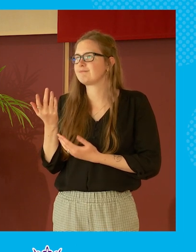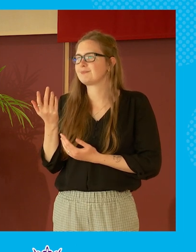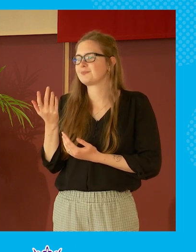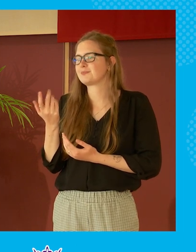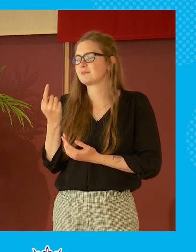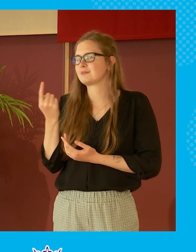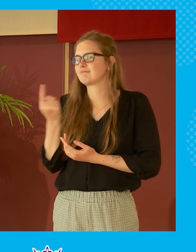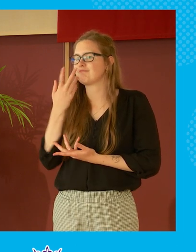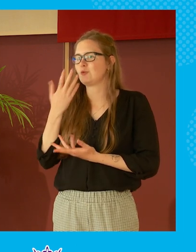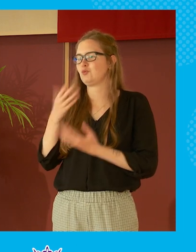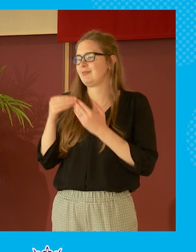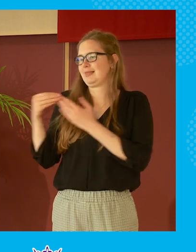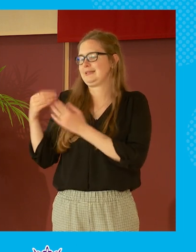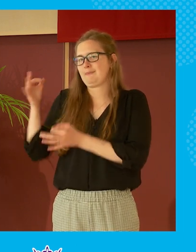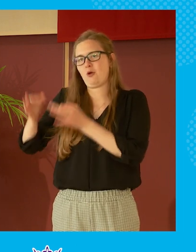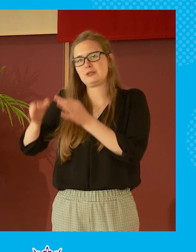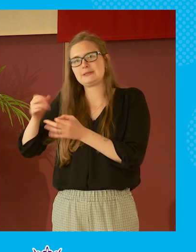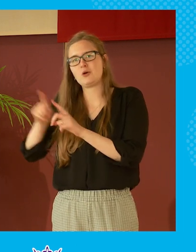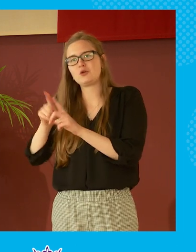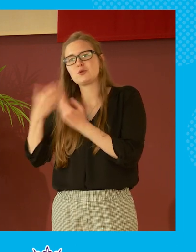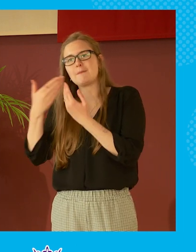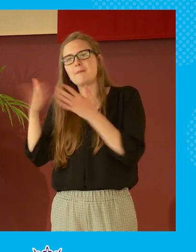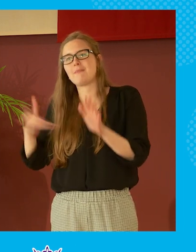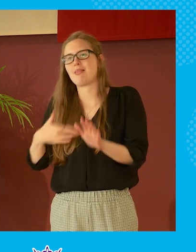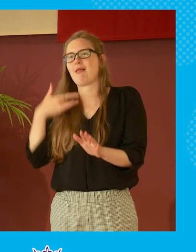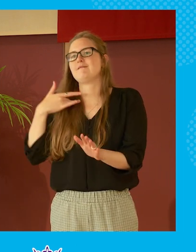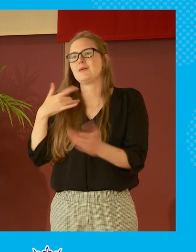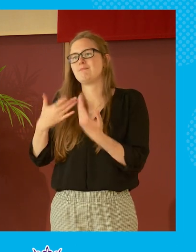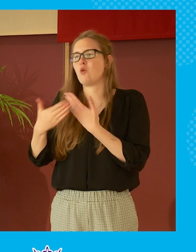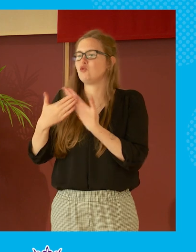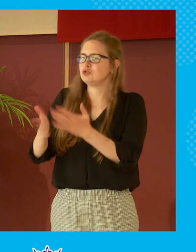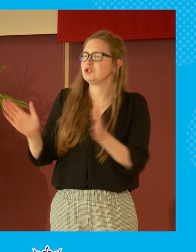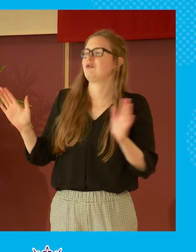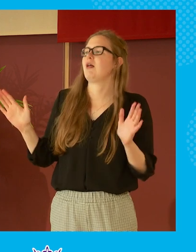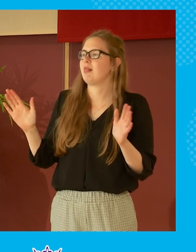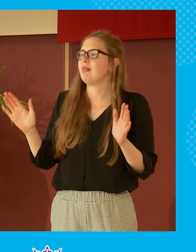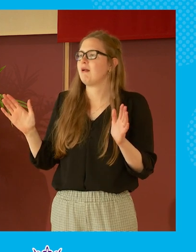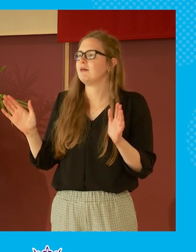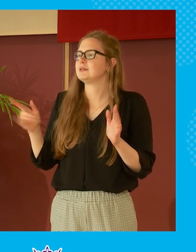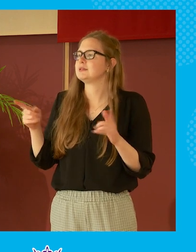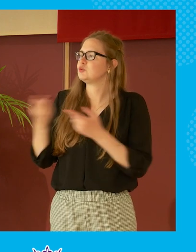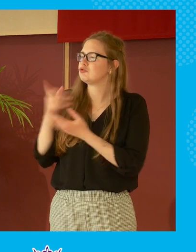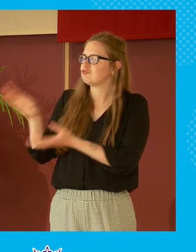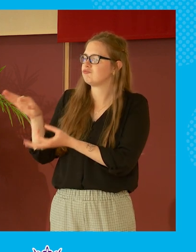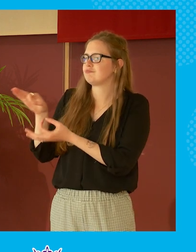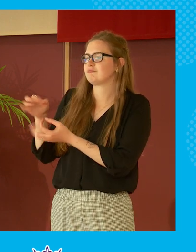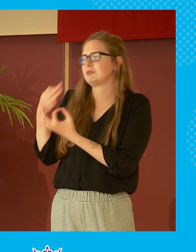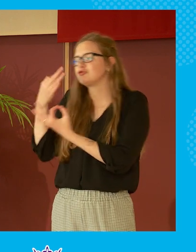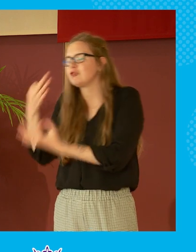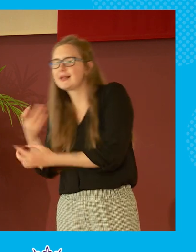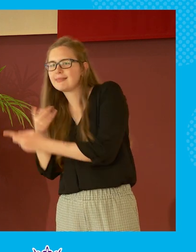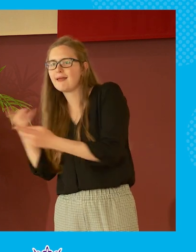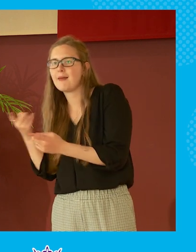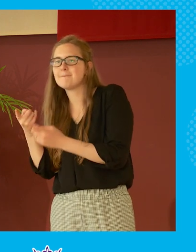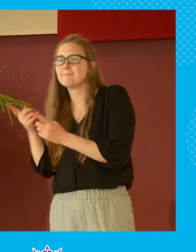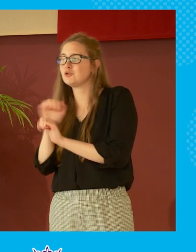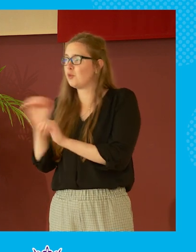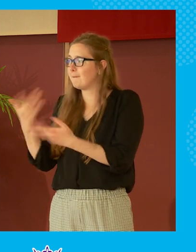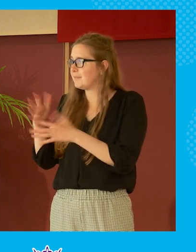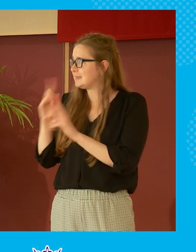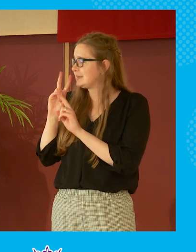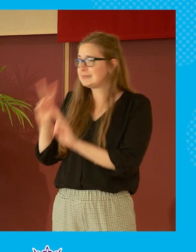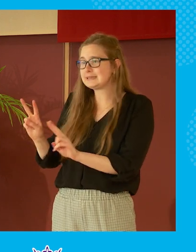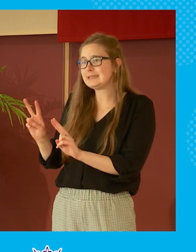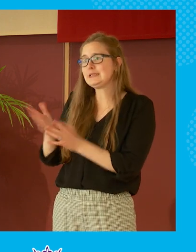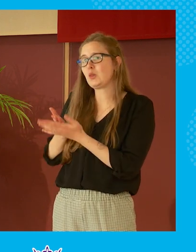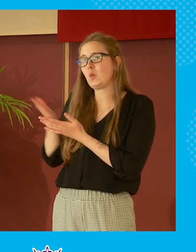within politics but within public life more more generally or those that it's attracting in i mean are you are you seeing that